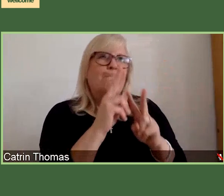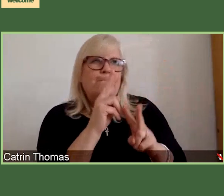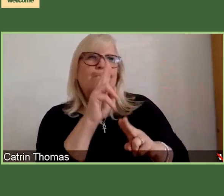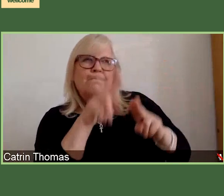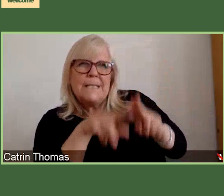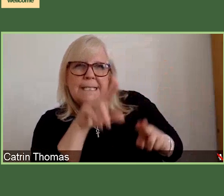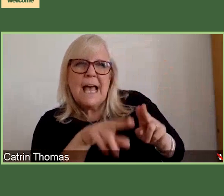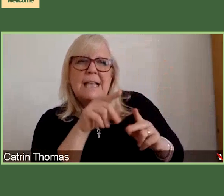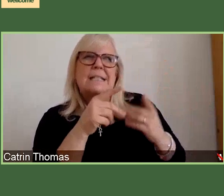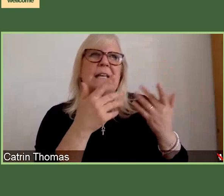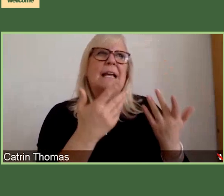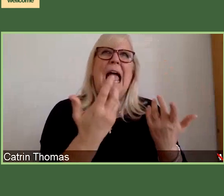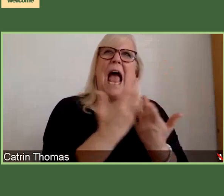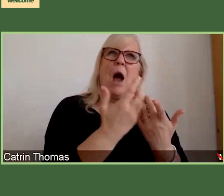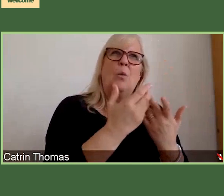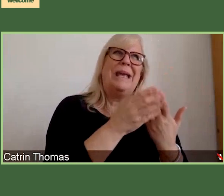and a little bit more thought through.